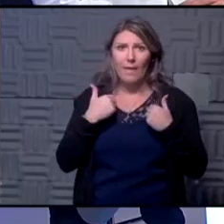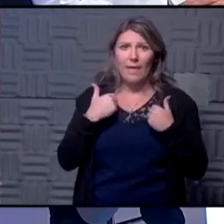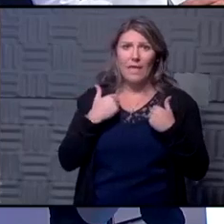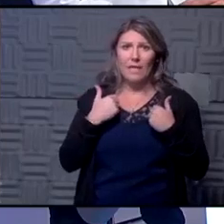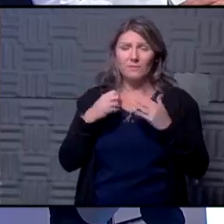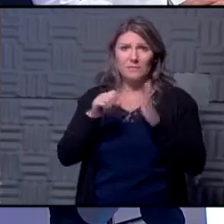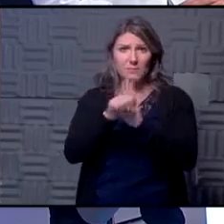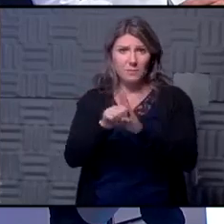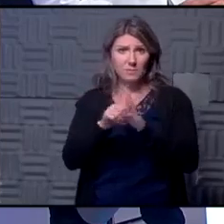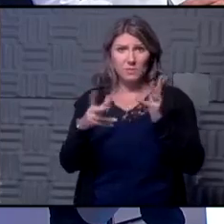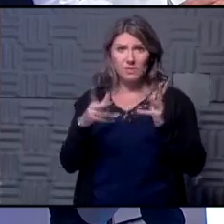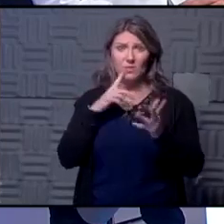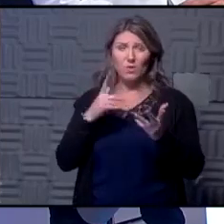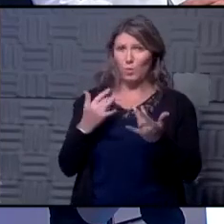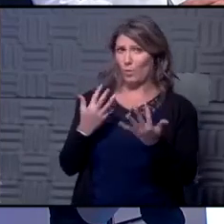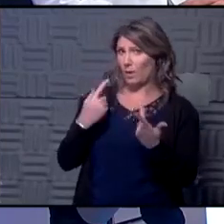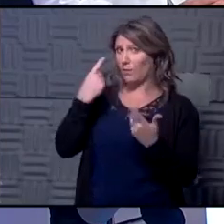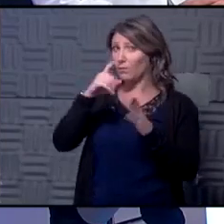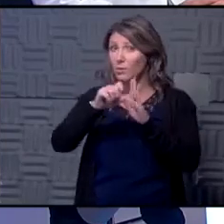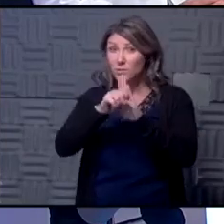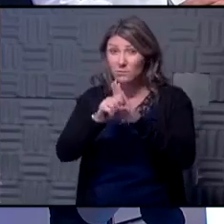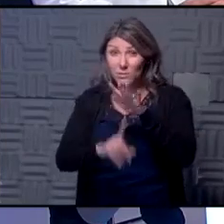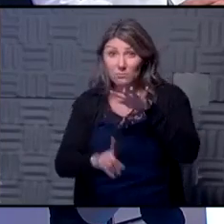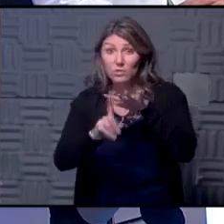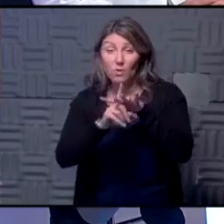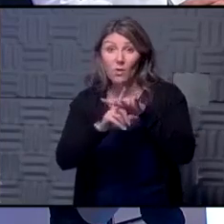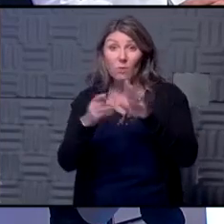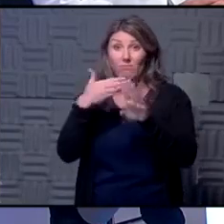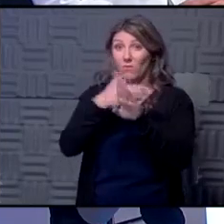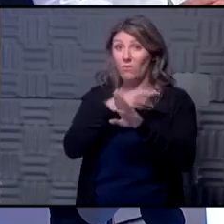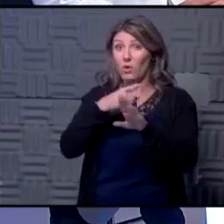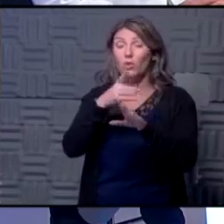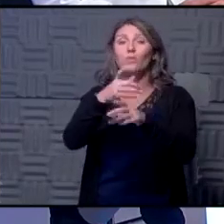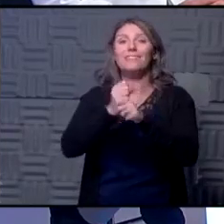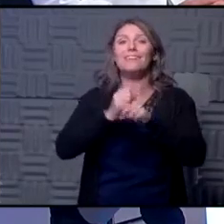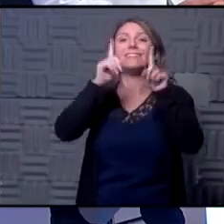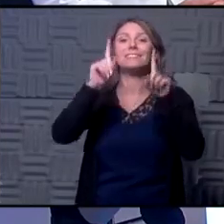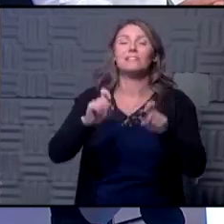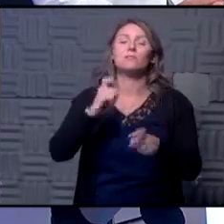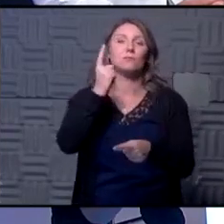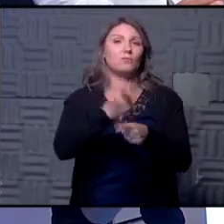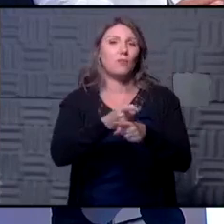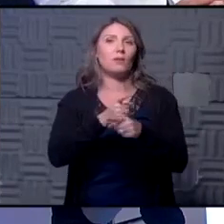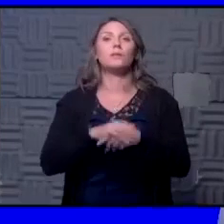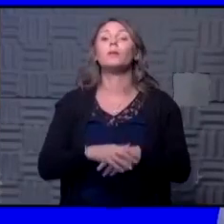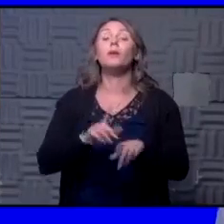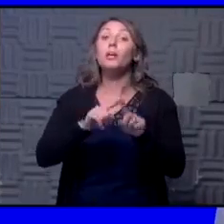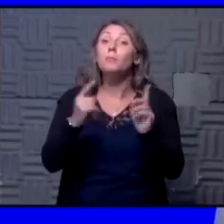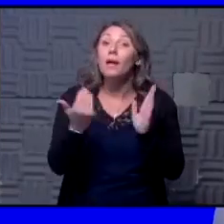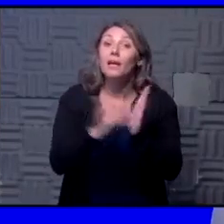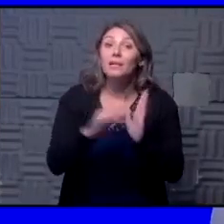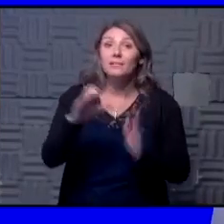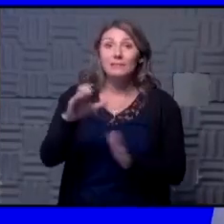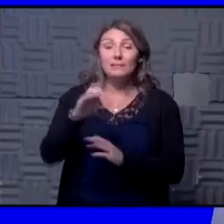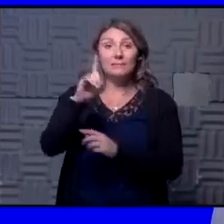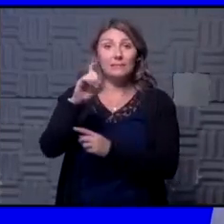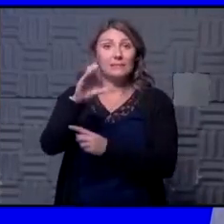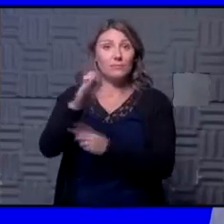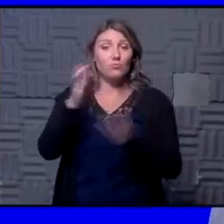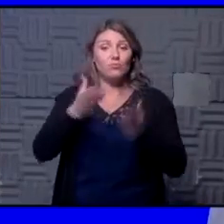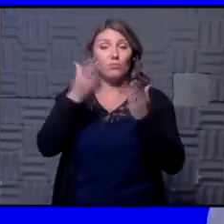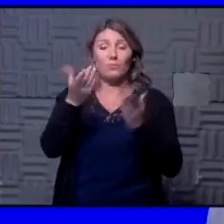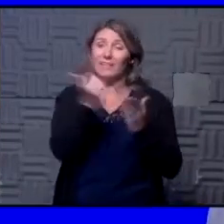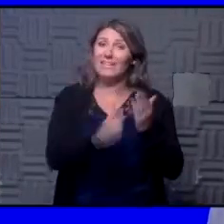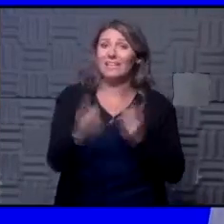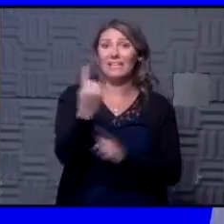you're basically you're kind of waiting for the symptoms to show up before you get tested correct okay but again cdc does recommend anybody